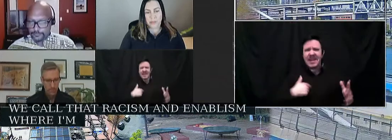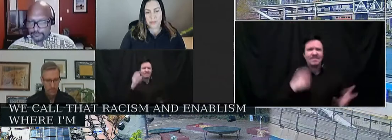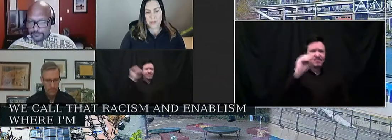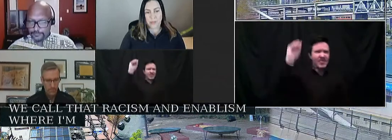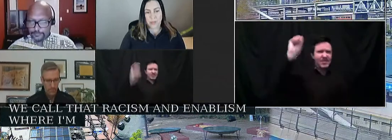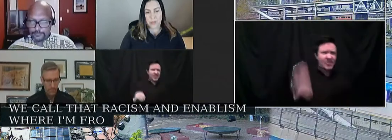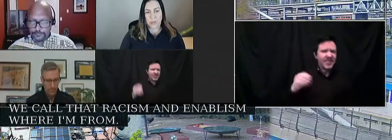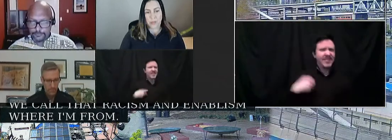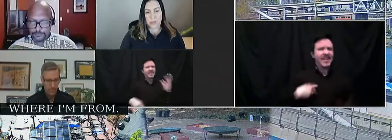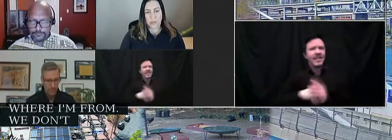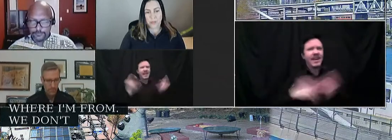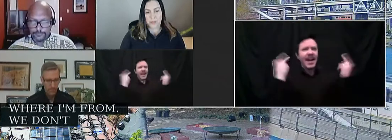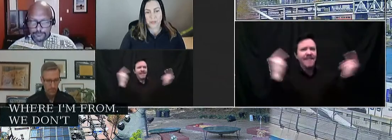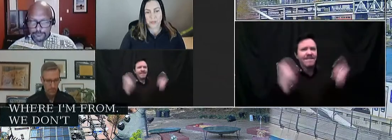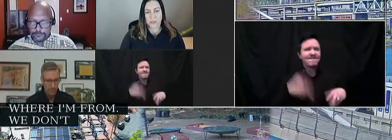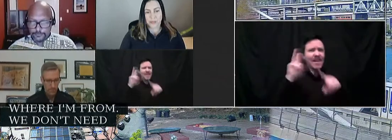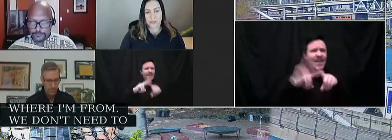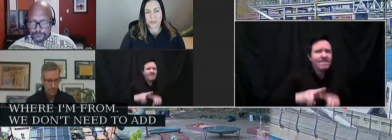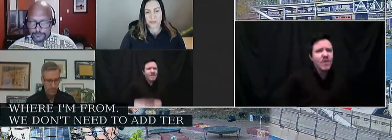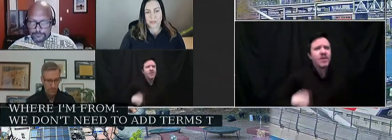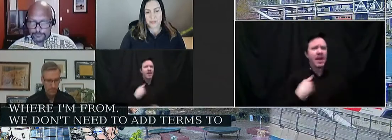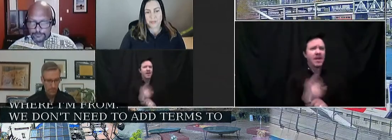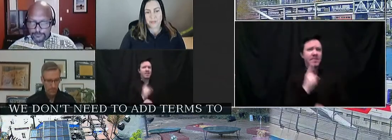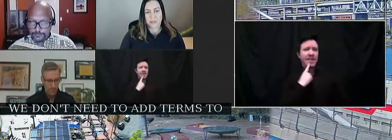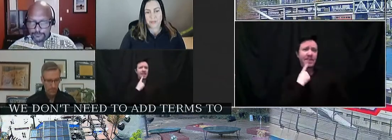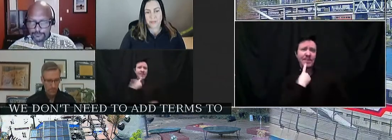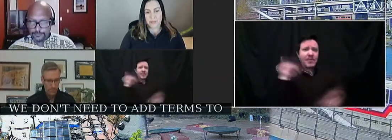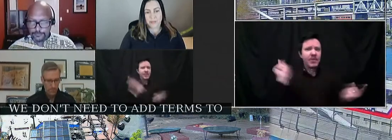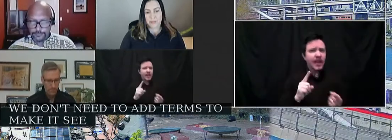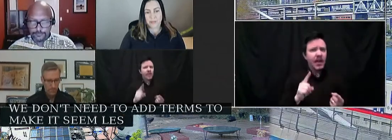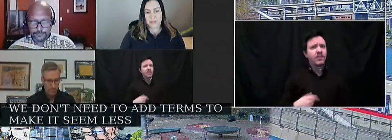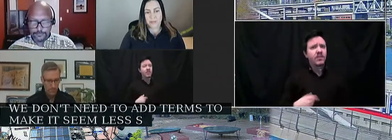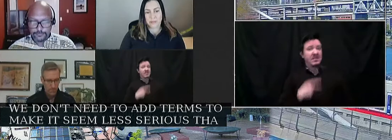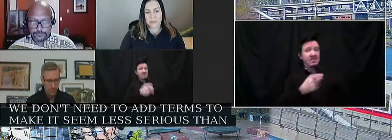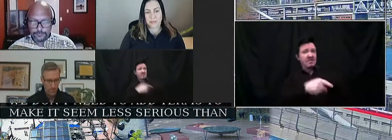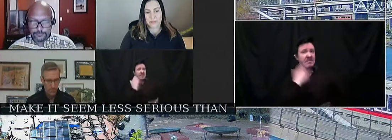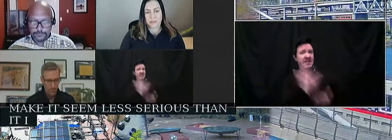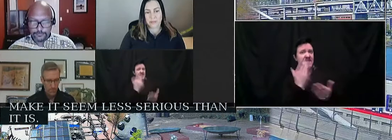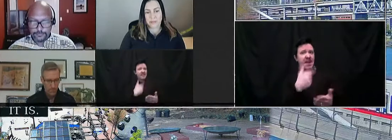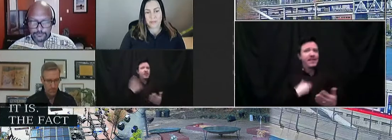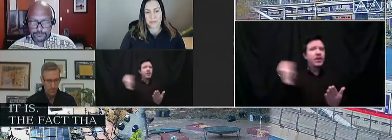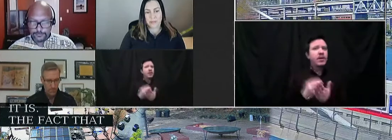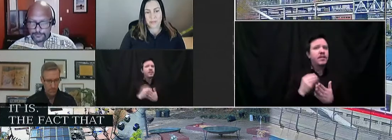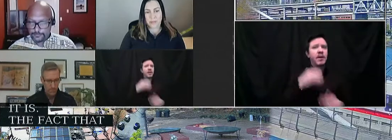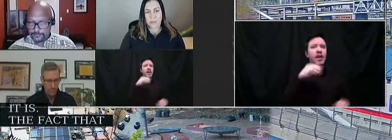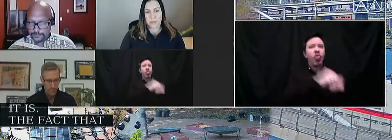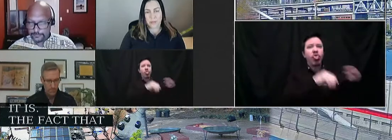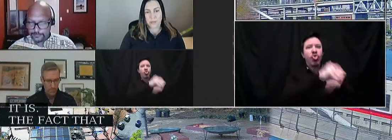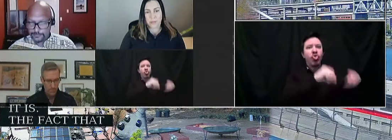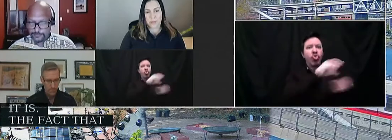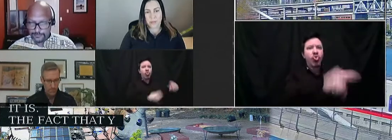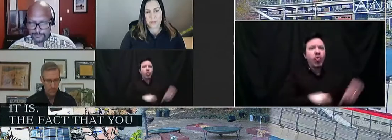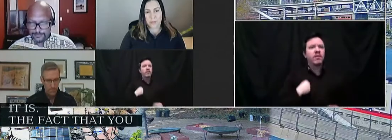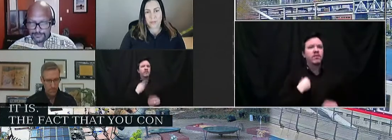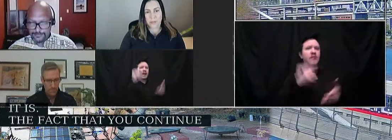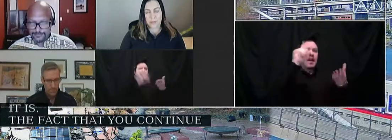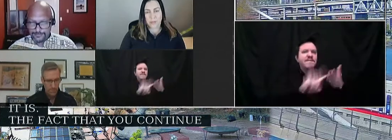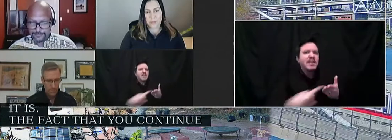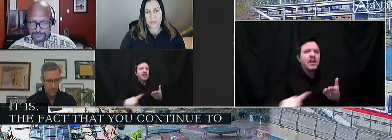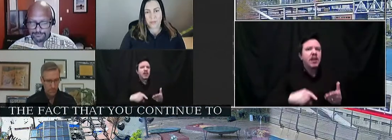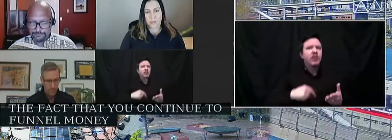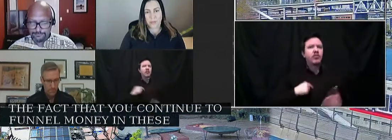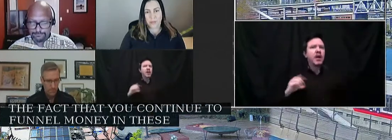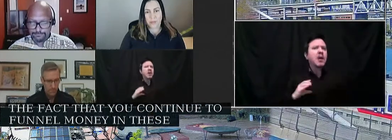fucking terms to make it seem less serious than it is. The fact that you continue to funnel money into these commissions and investigations and